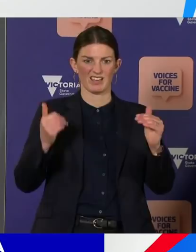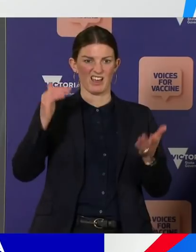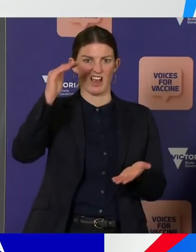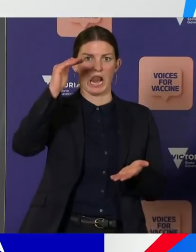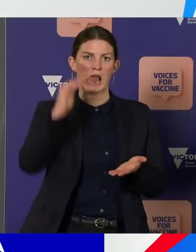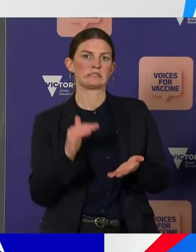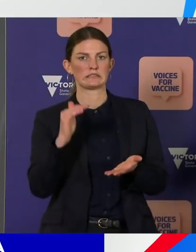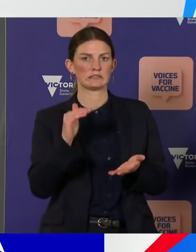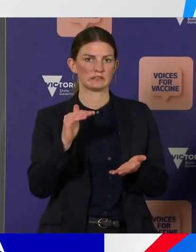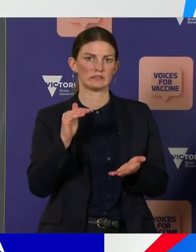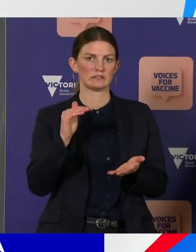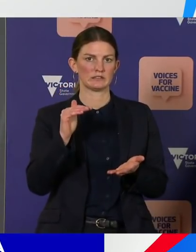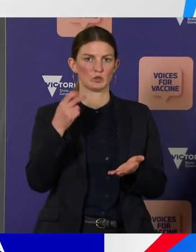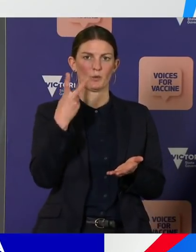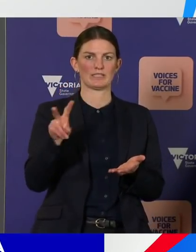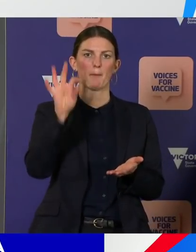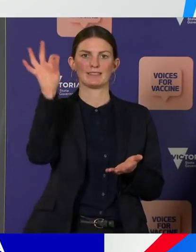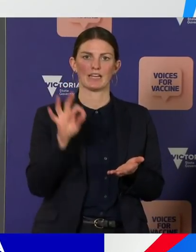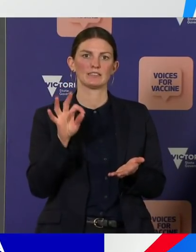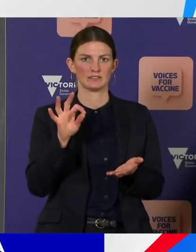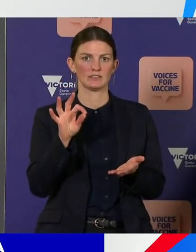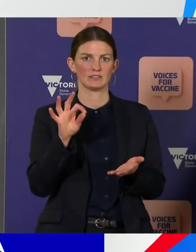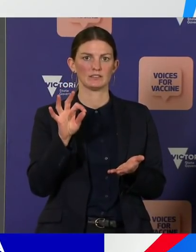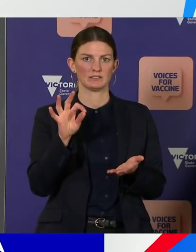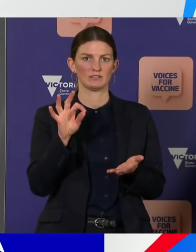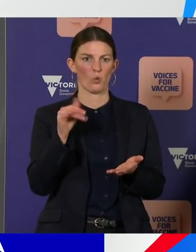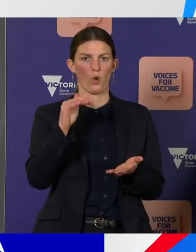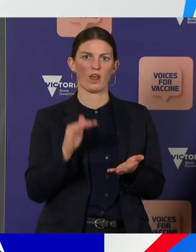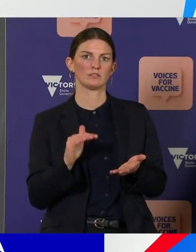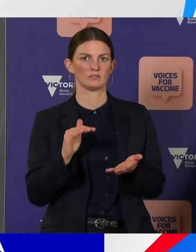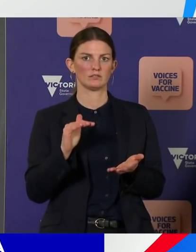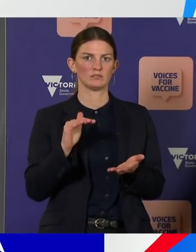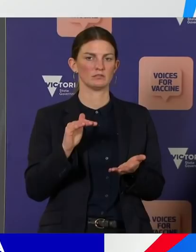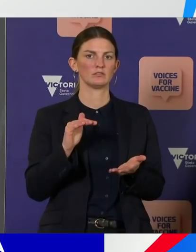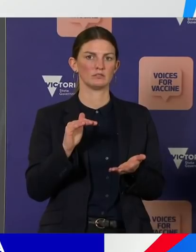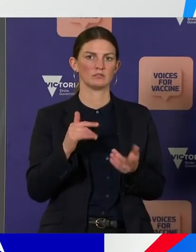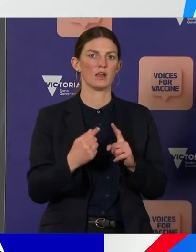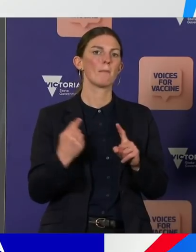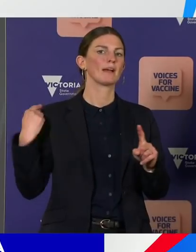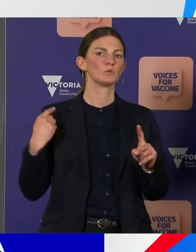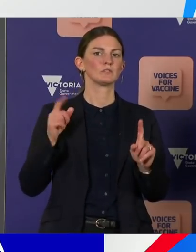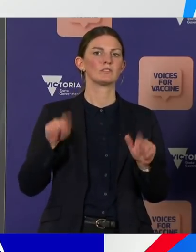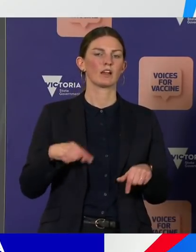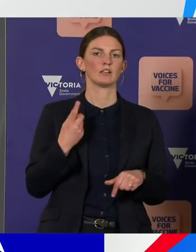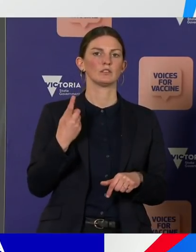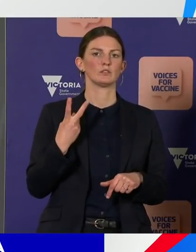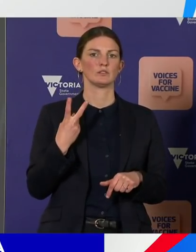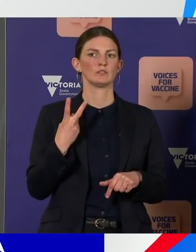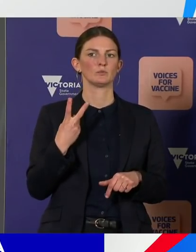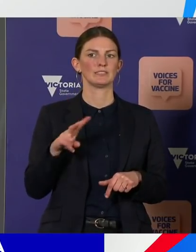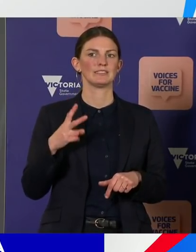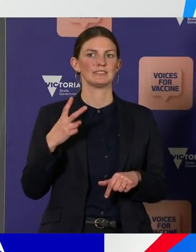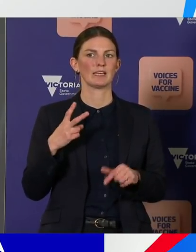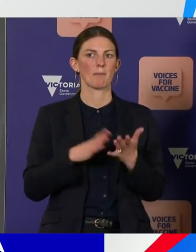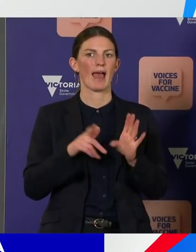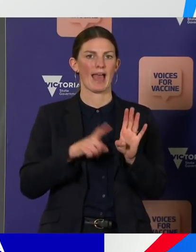backdated to the 27th of May 2021. But we're also asking landlords, and the